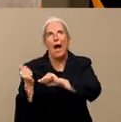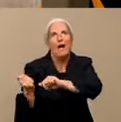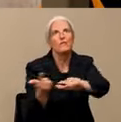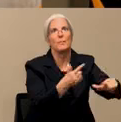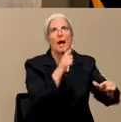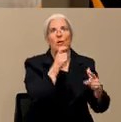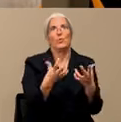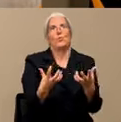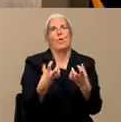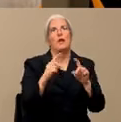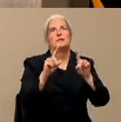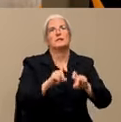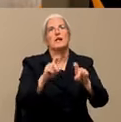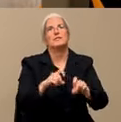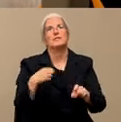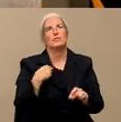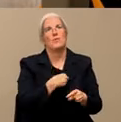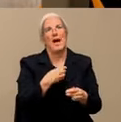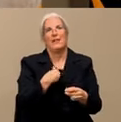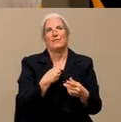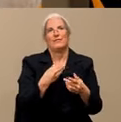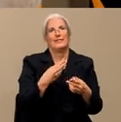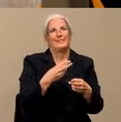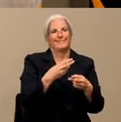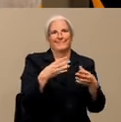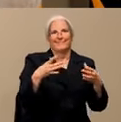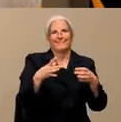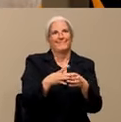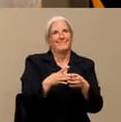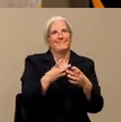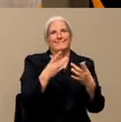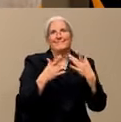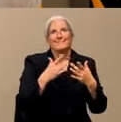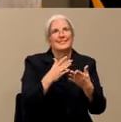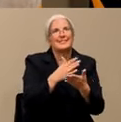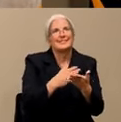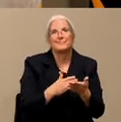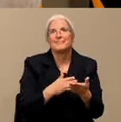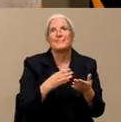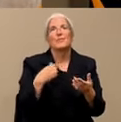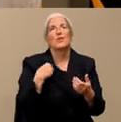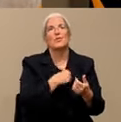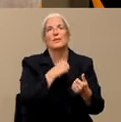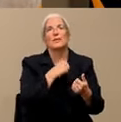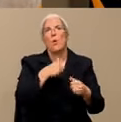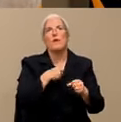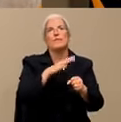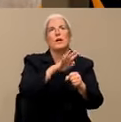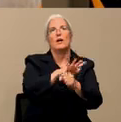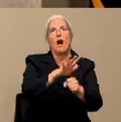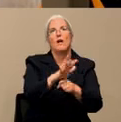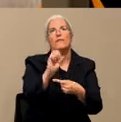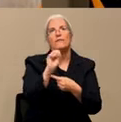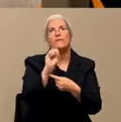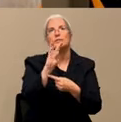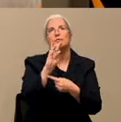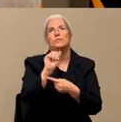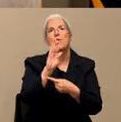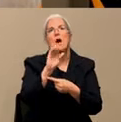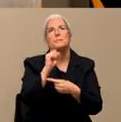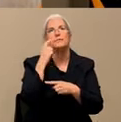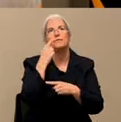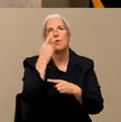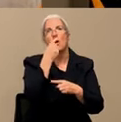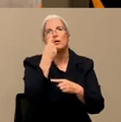many things in the supply chain for testing. One is the swabs. The swabs that even take the test sample are in very